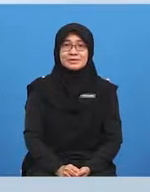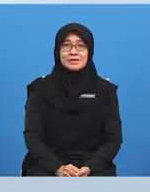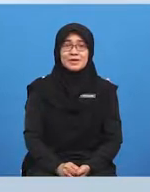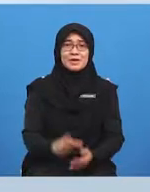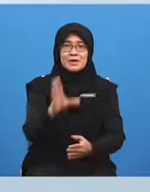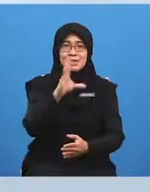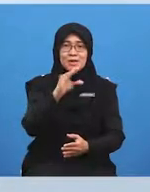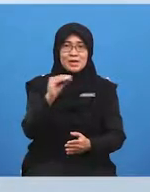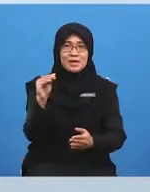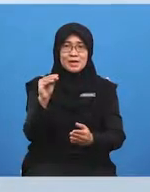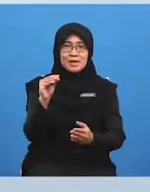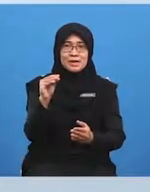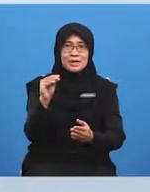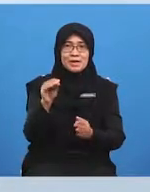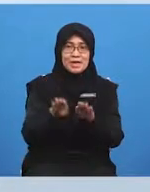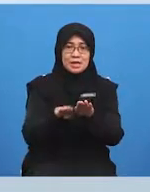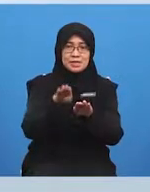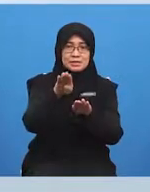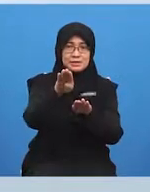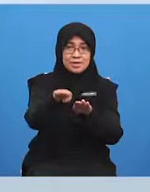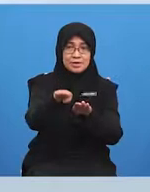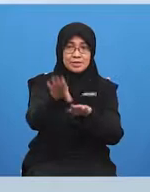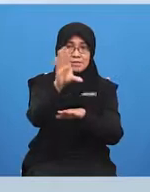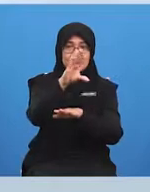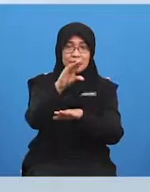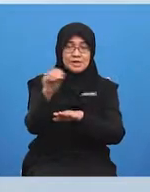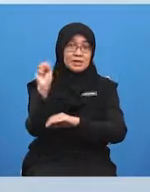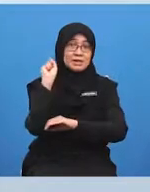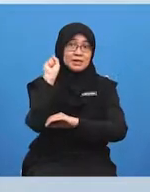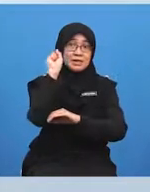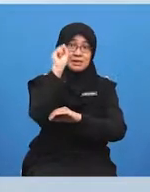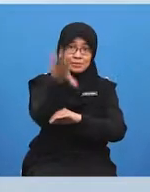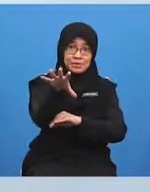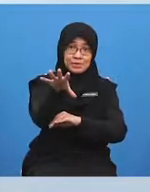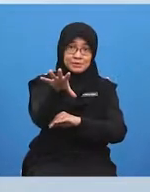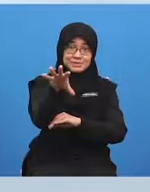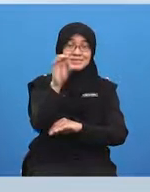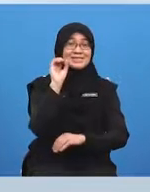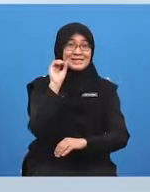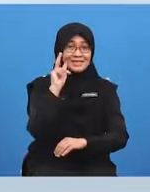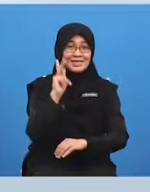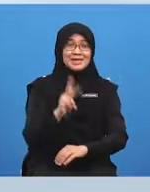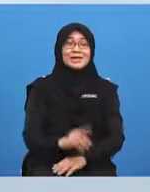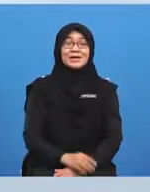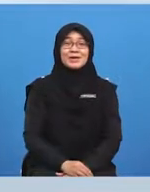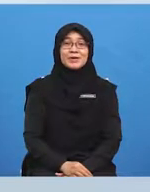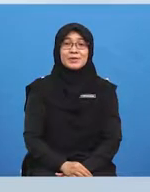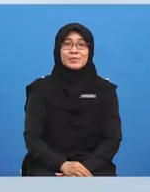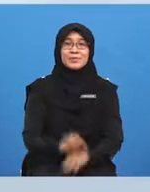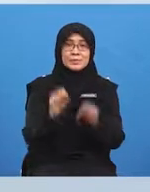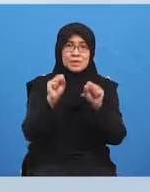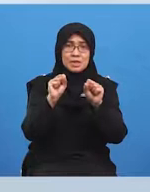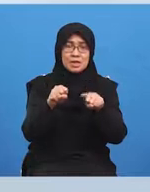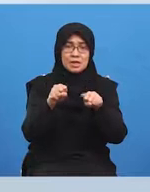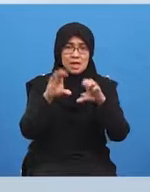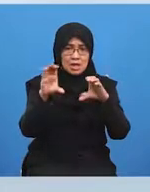underarm throws we are going to put another 30 seconds on the clock don't rush i'm looking